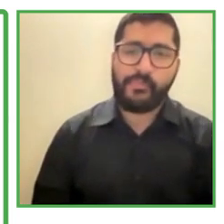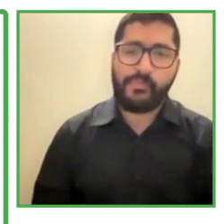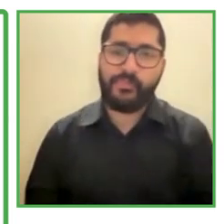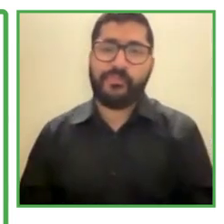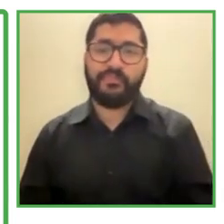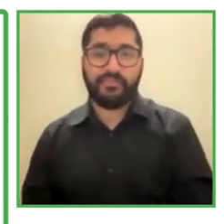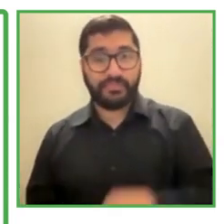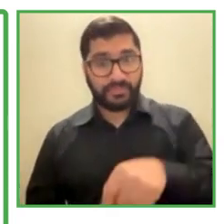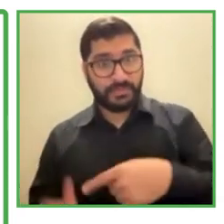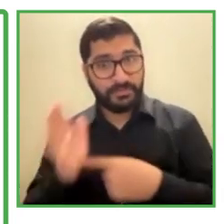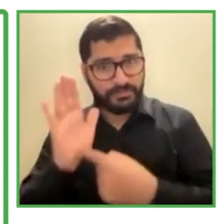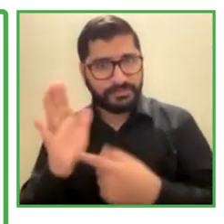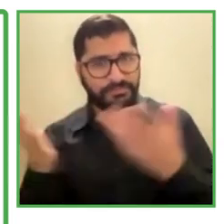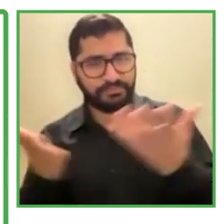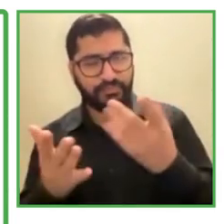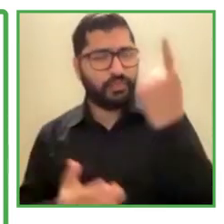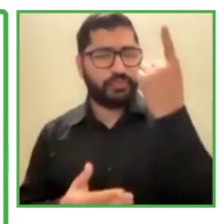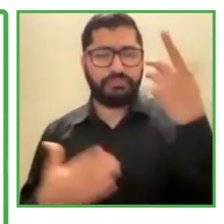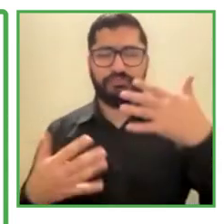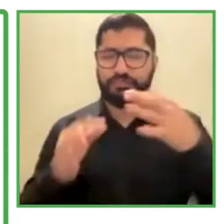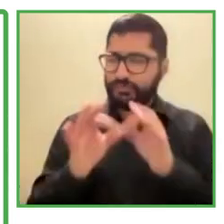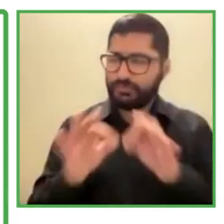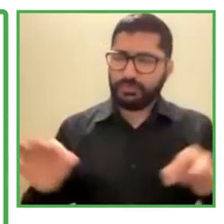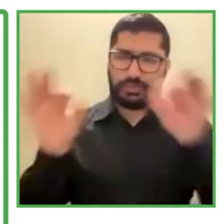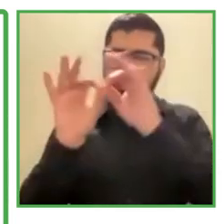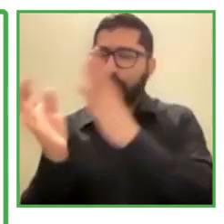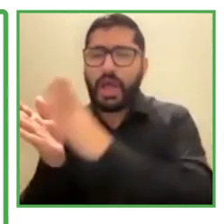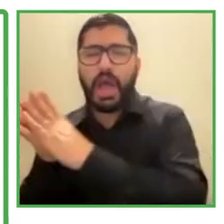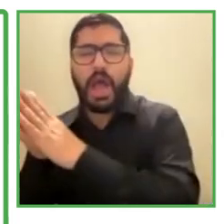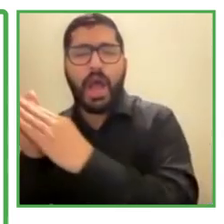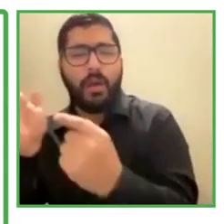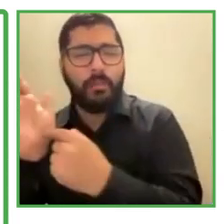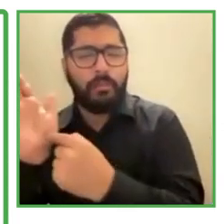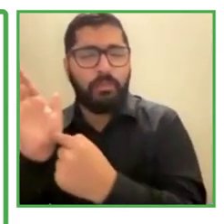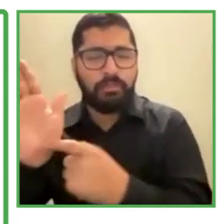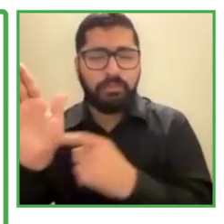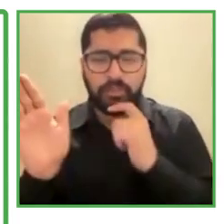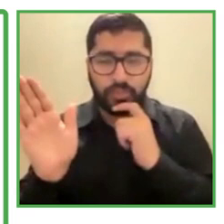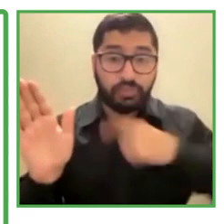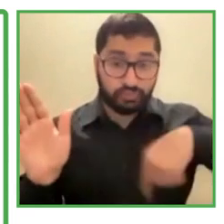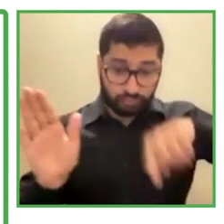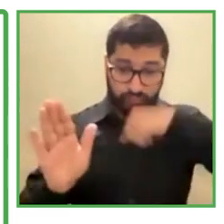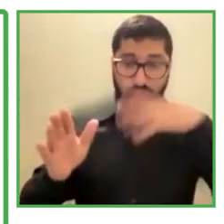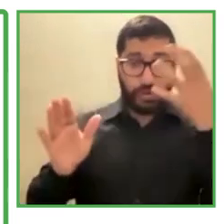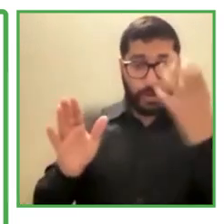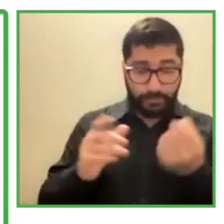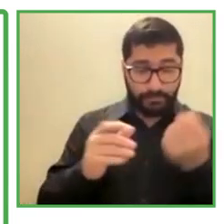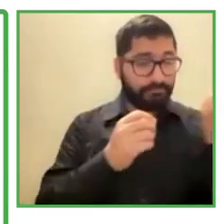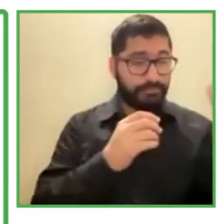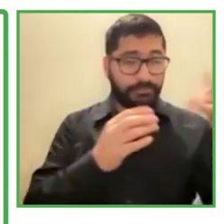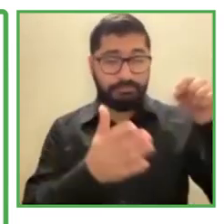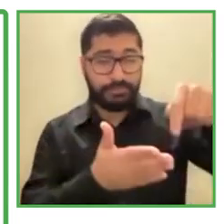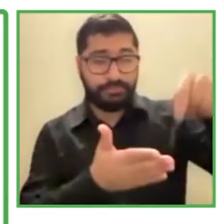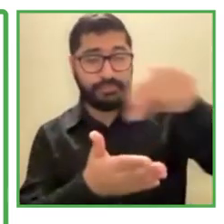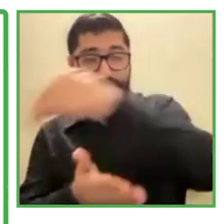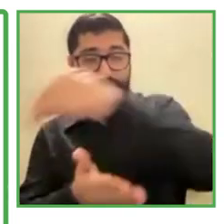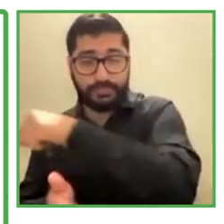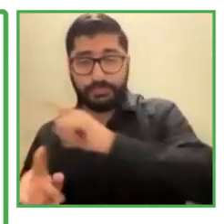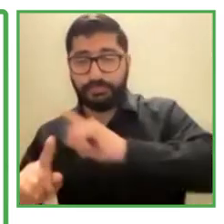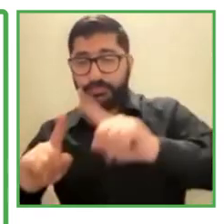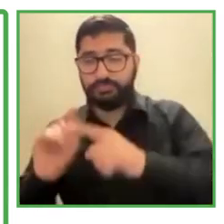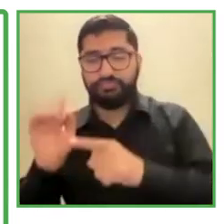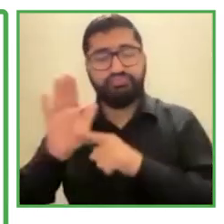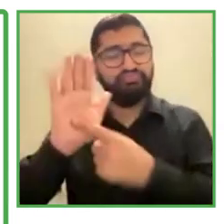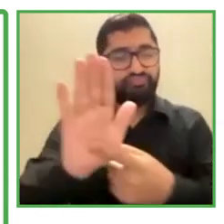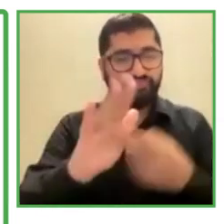supported to become more accessible and inclusive, whether from the governmental side or the public private side. So